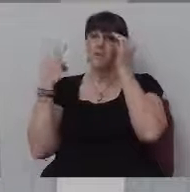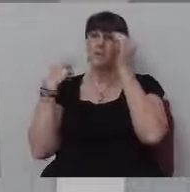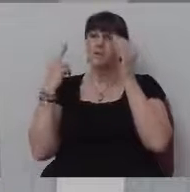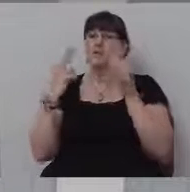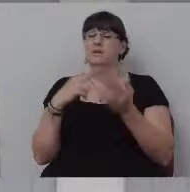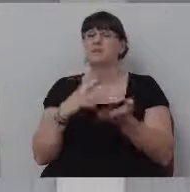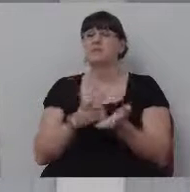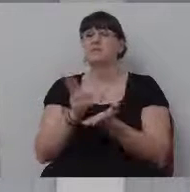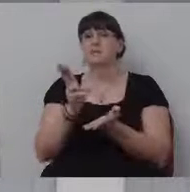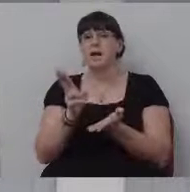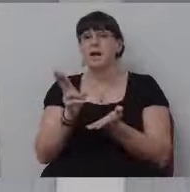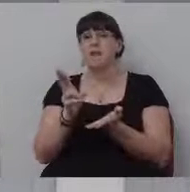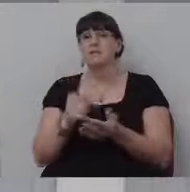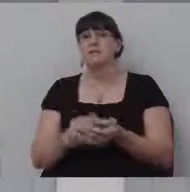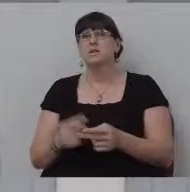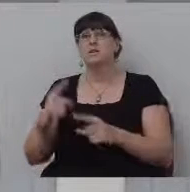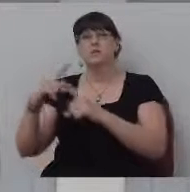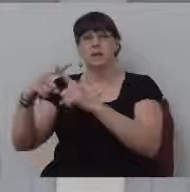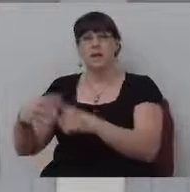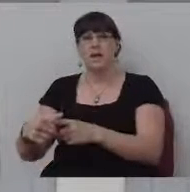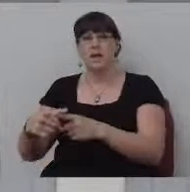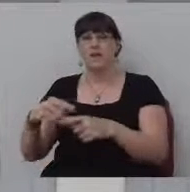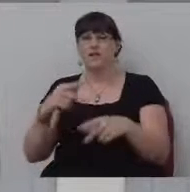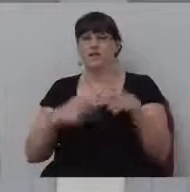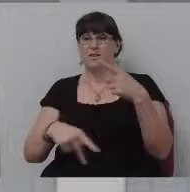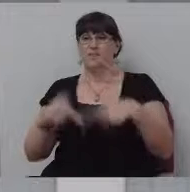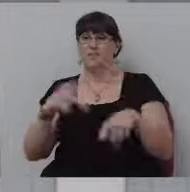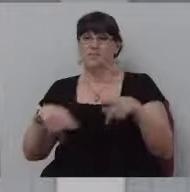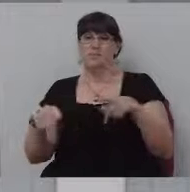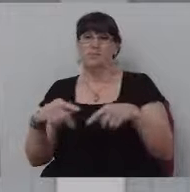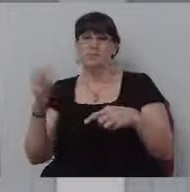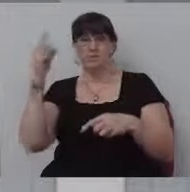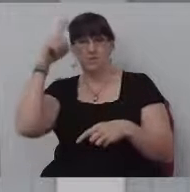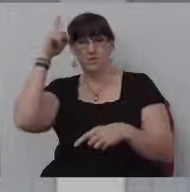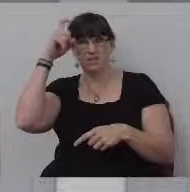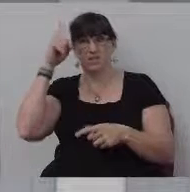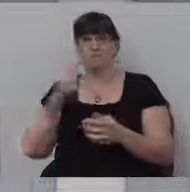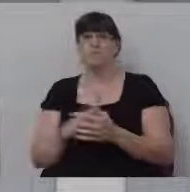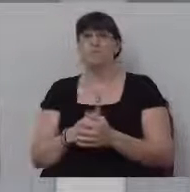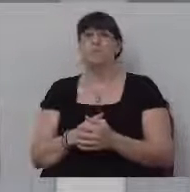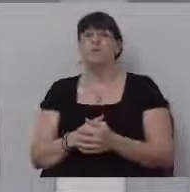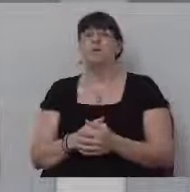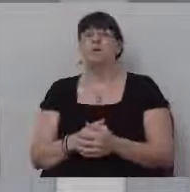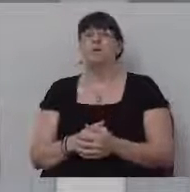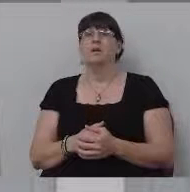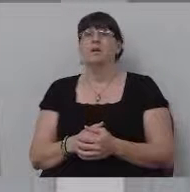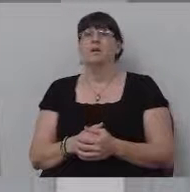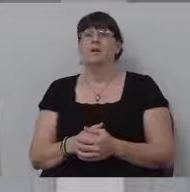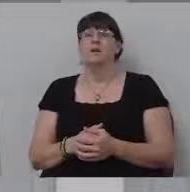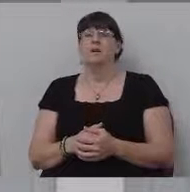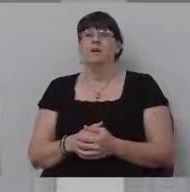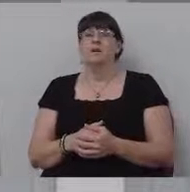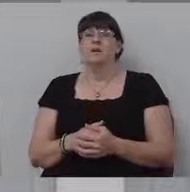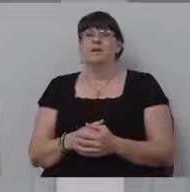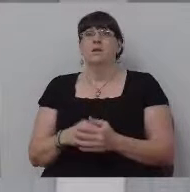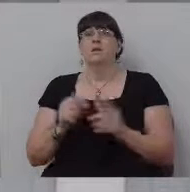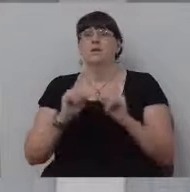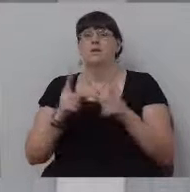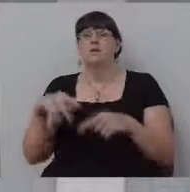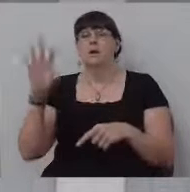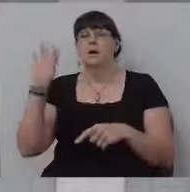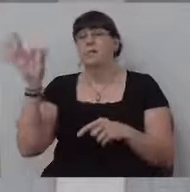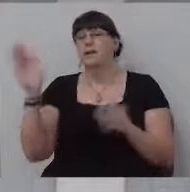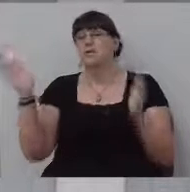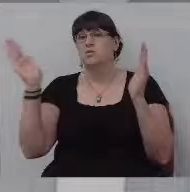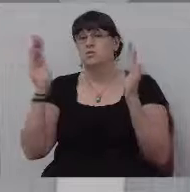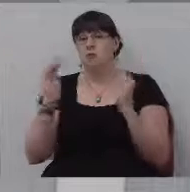because you can't make people do the right thing. And so you come try to get into some program, you know, go to a pastor's conference or a